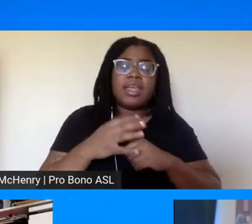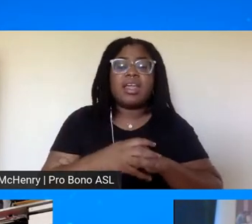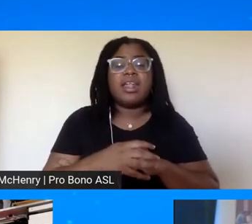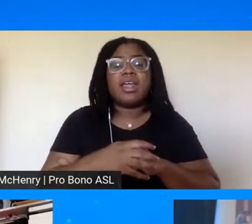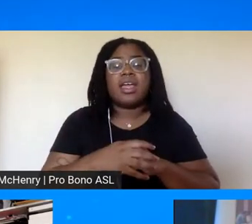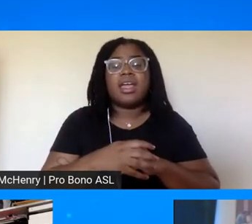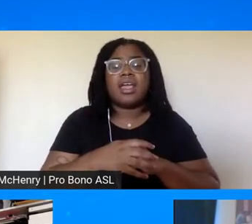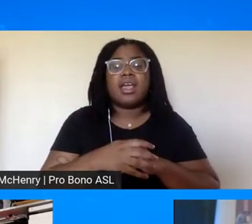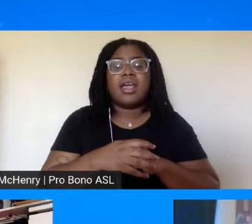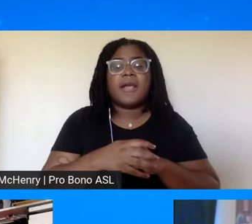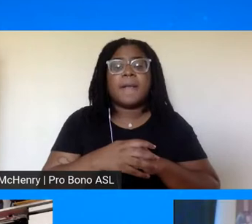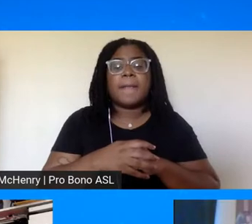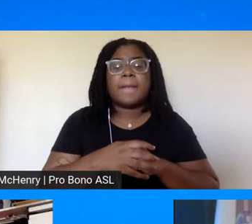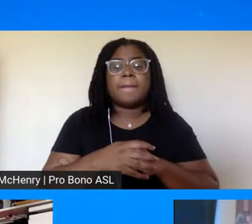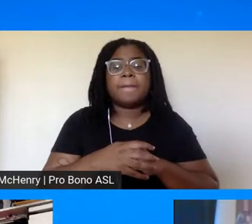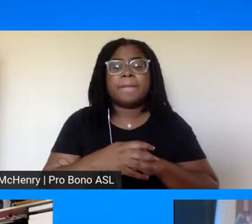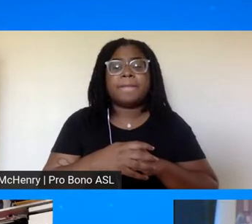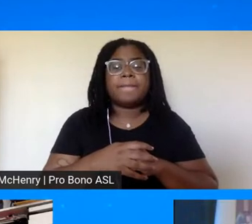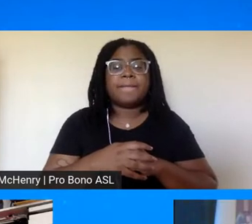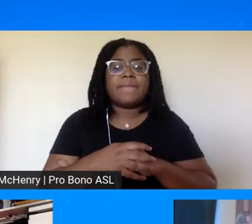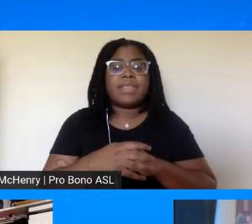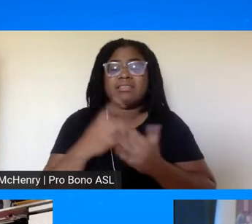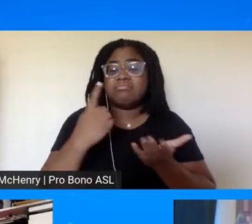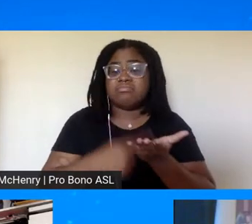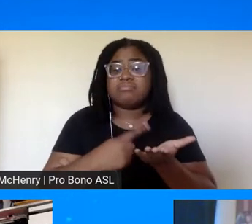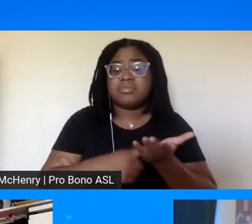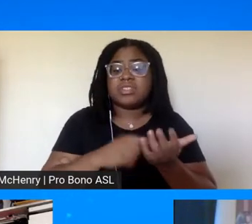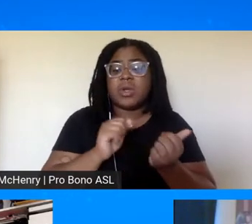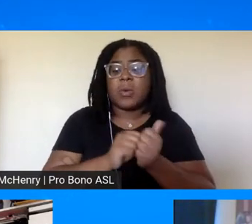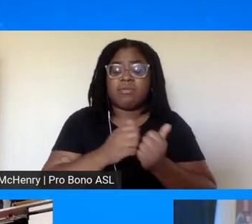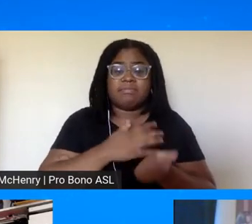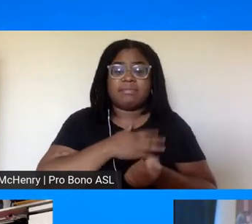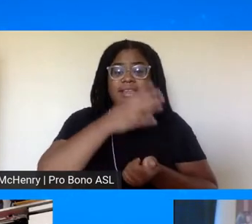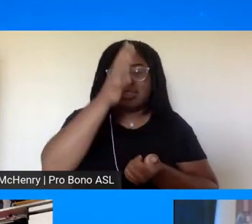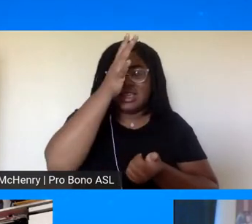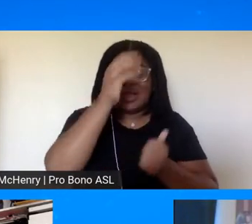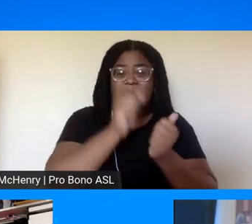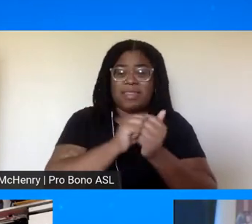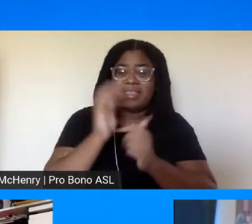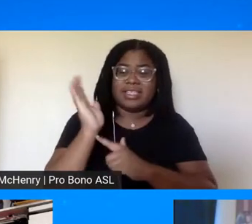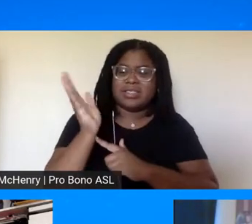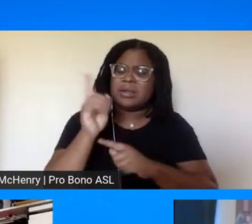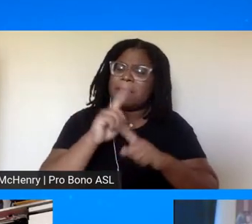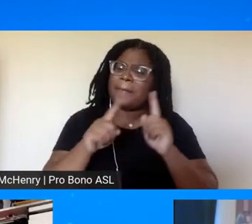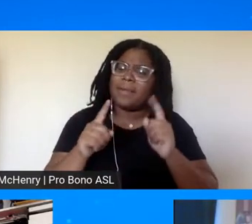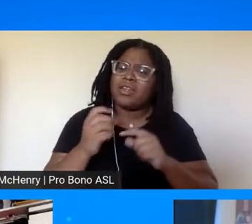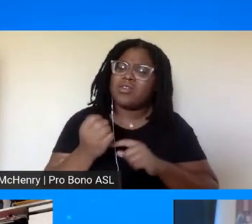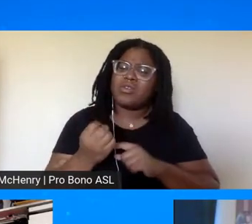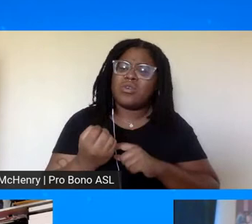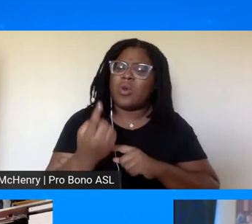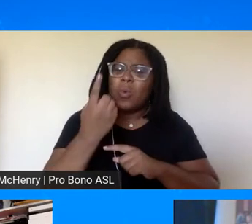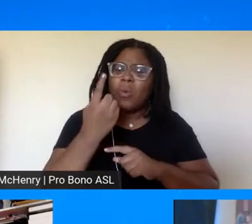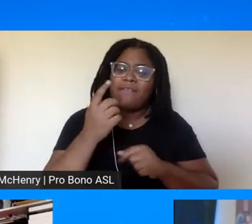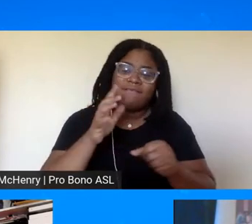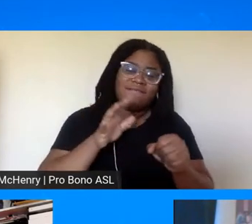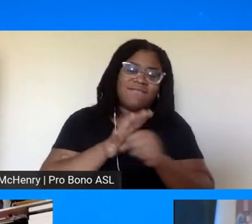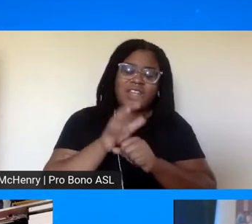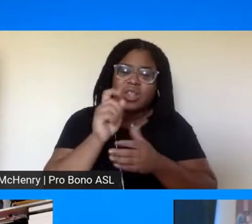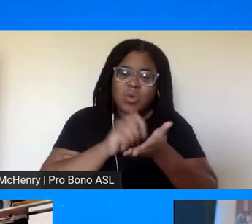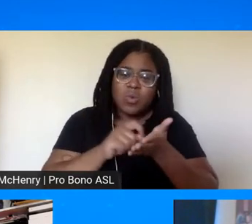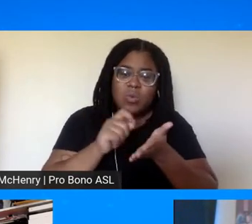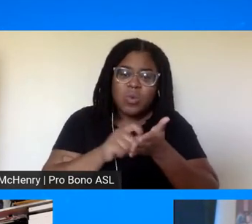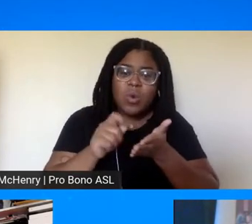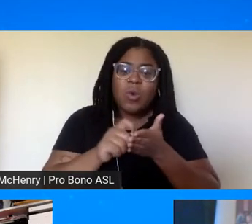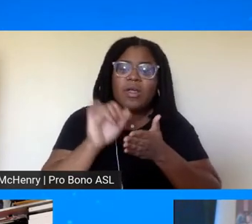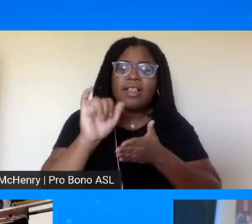giving uh uh talking to daddy around that that speech nobody really fully wrote that speech i think he he authored